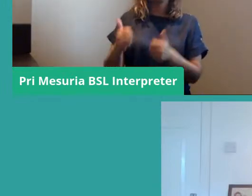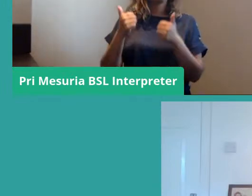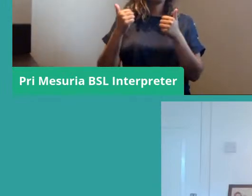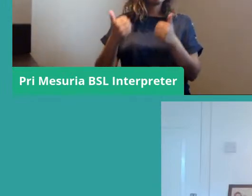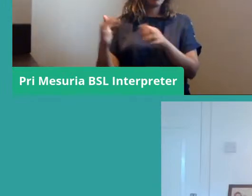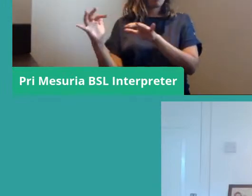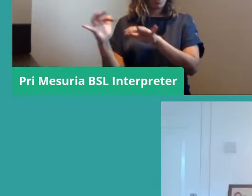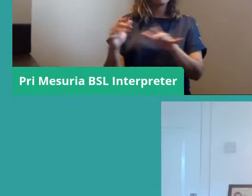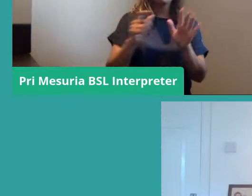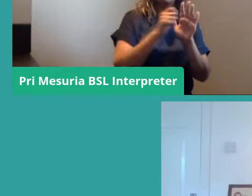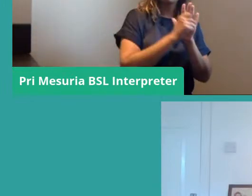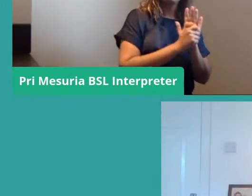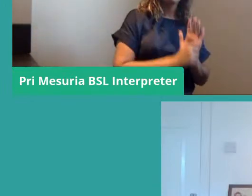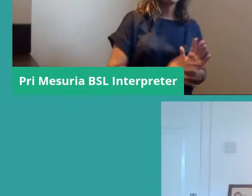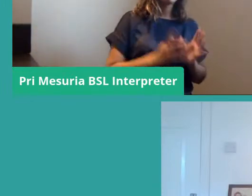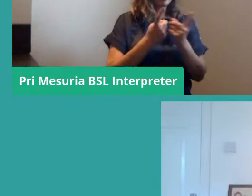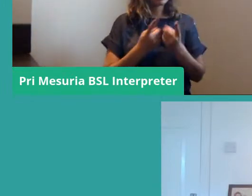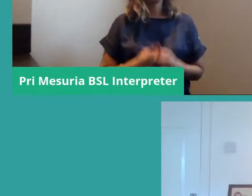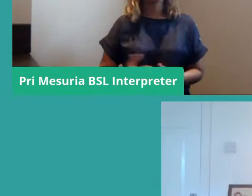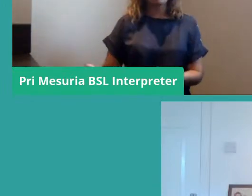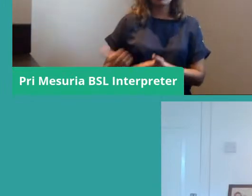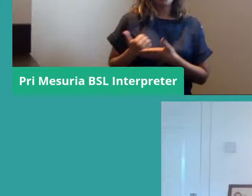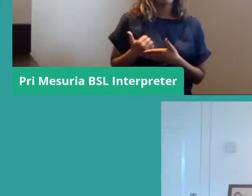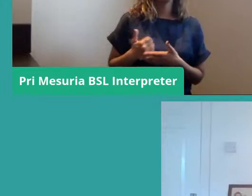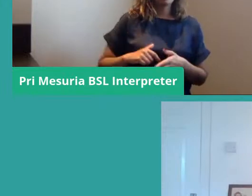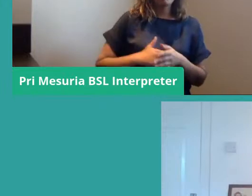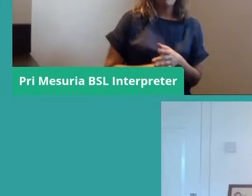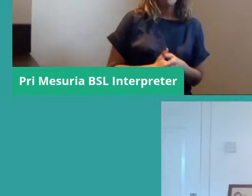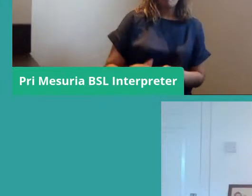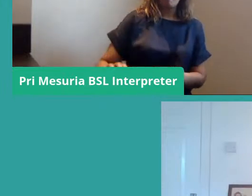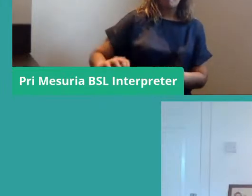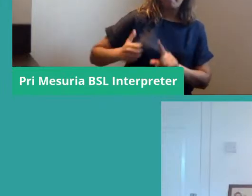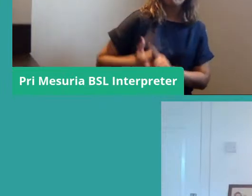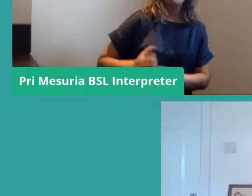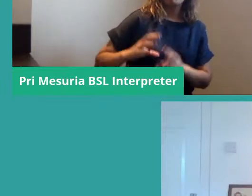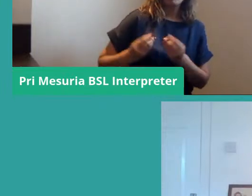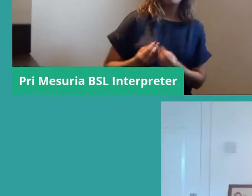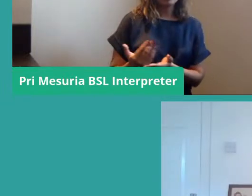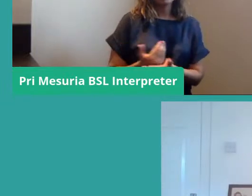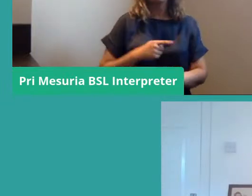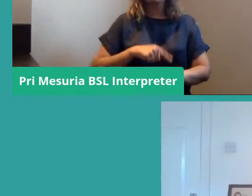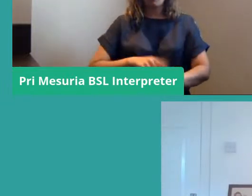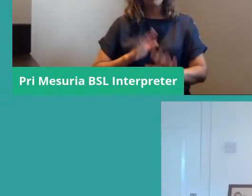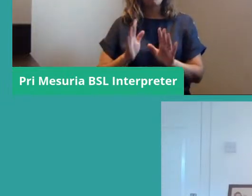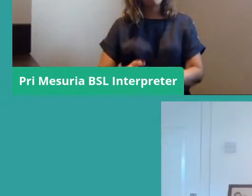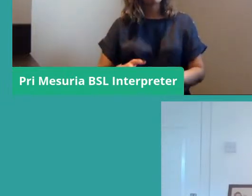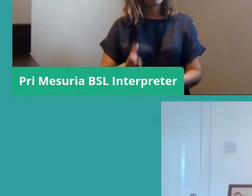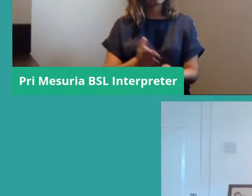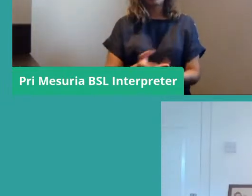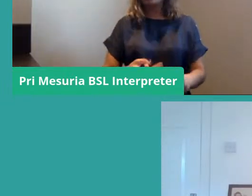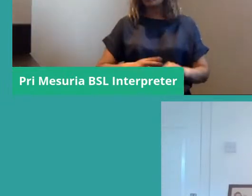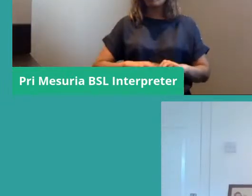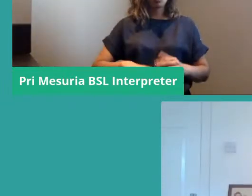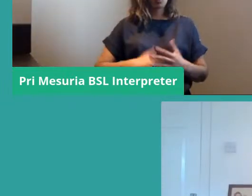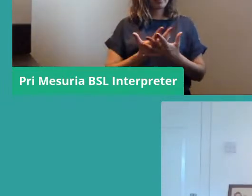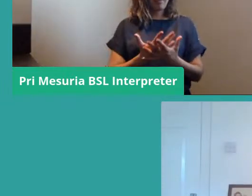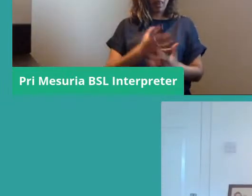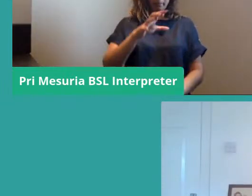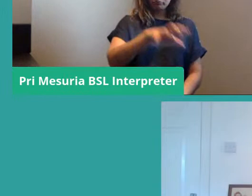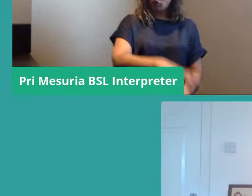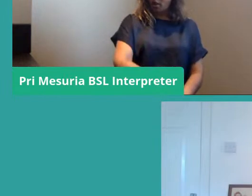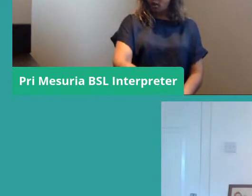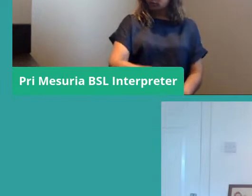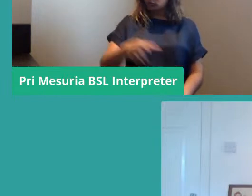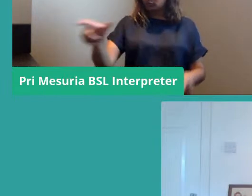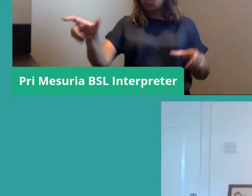saves time it doesn't increase the amount of time that you're putting in it saves time and that's true whether you're trying to build a branch and get